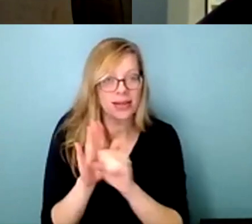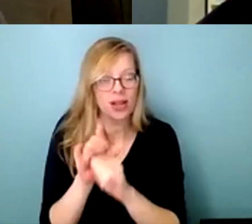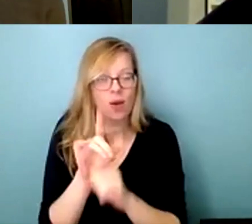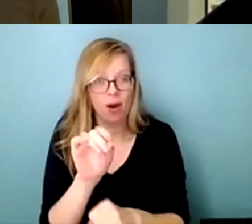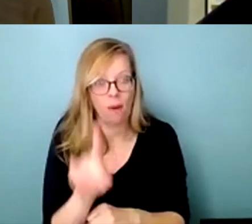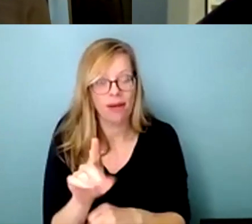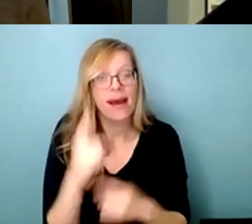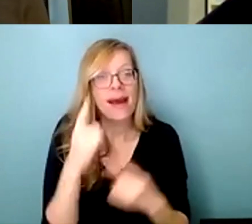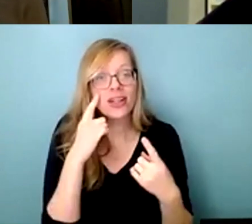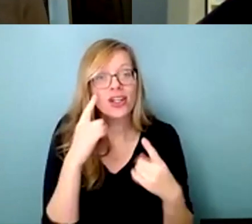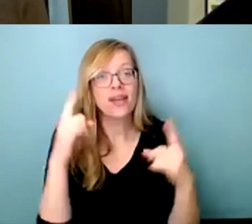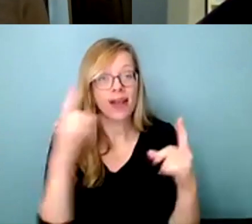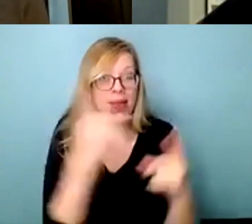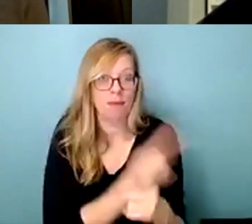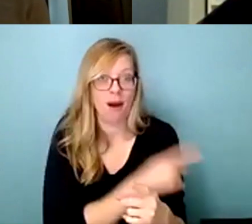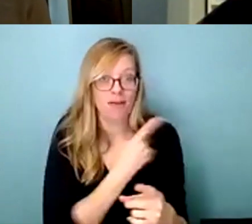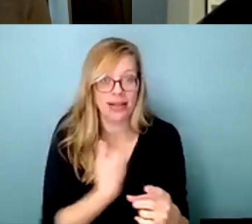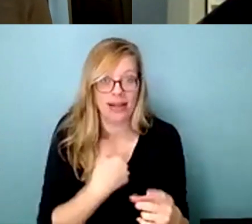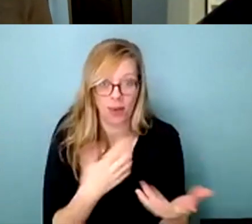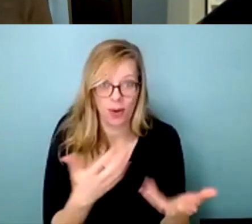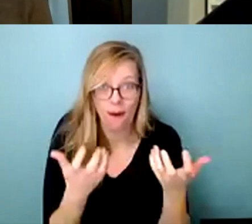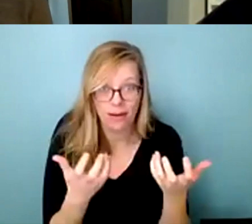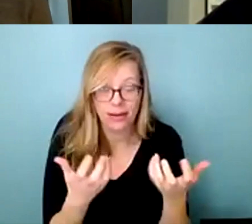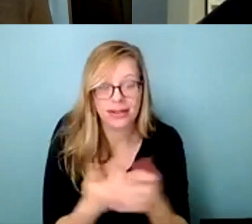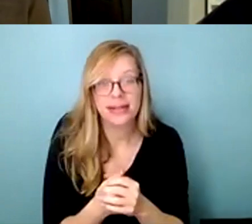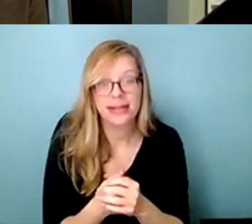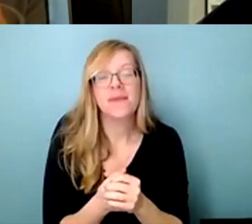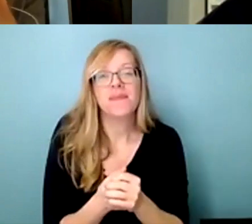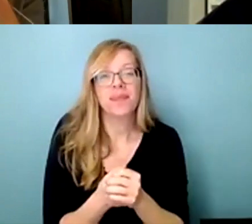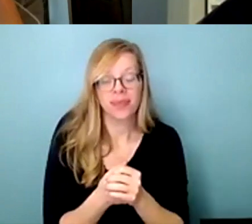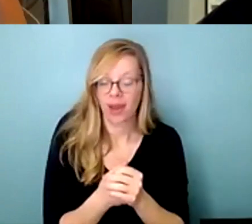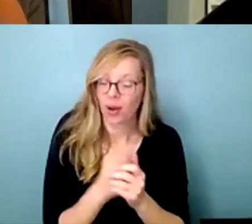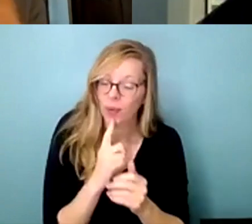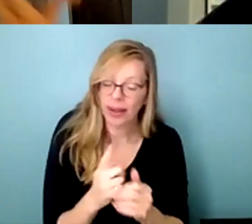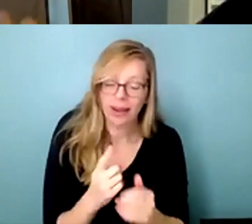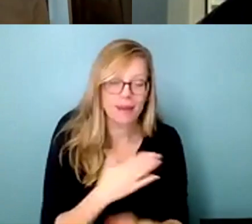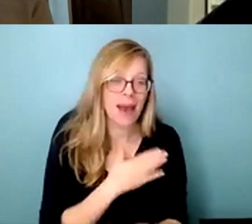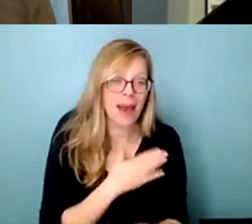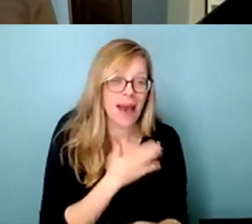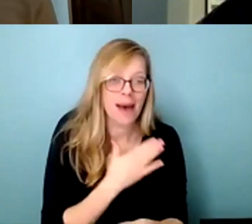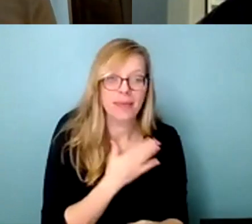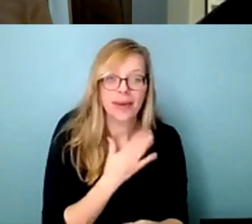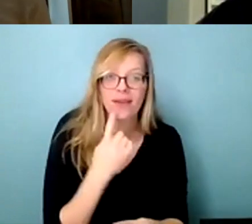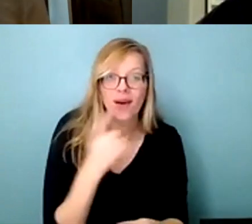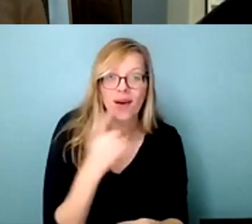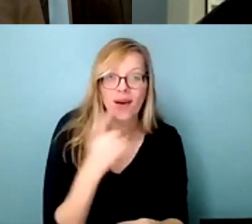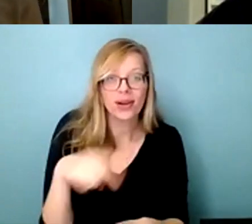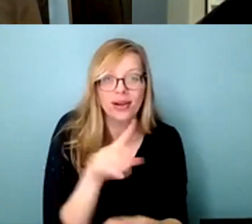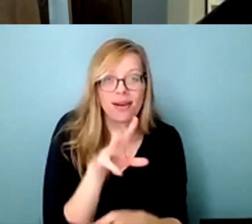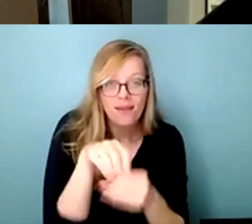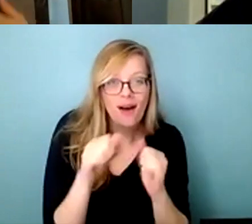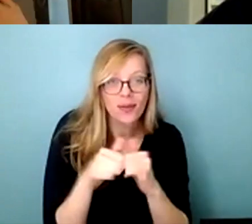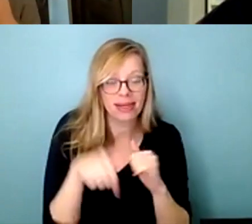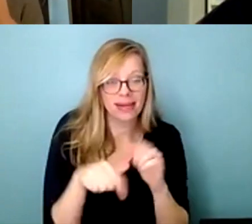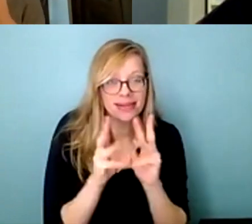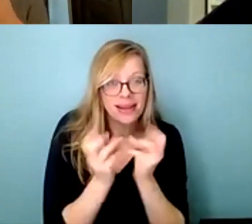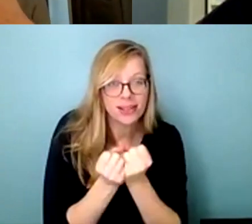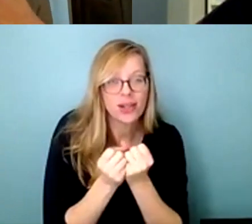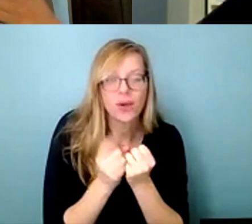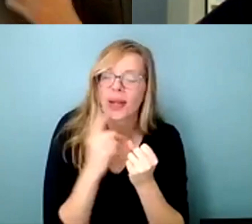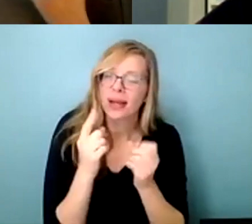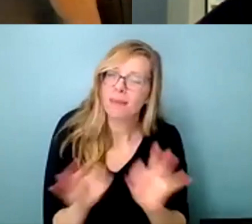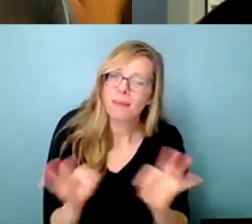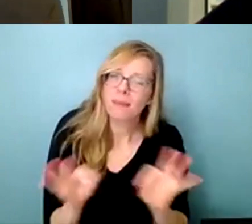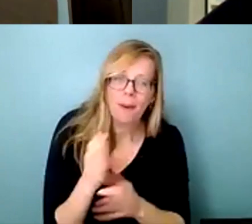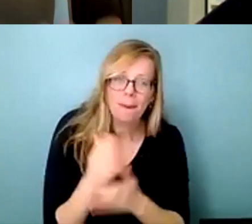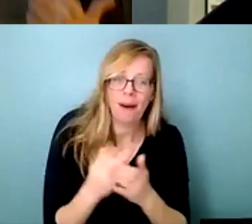the province that we want um and uh really happy for folks to be part of this session it's always been important part of the gathering uh